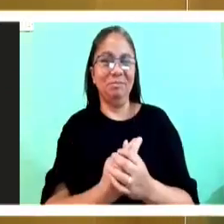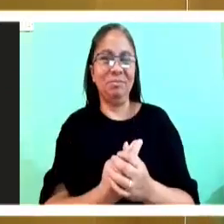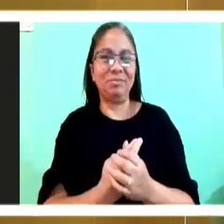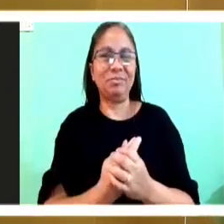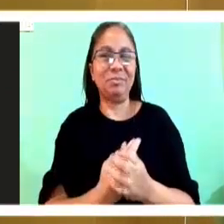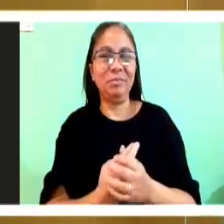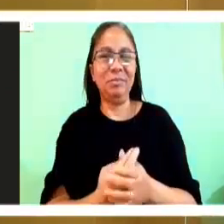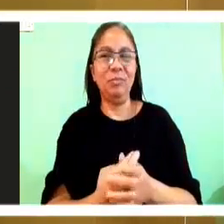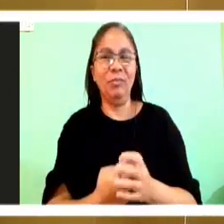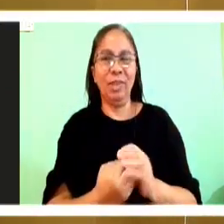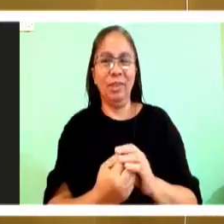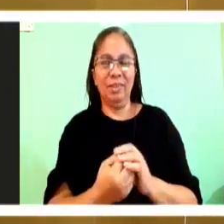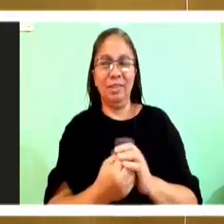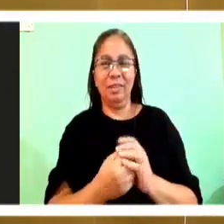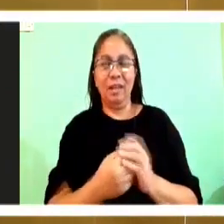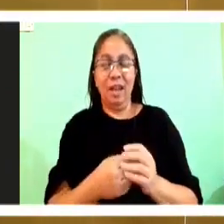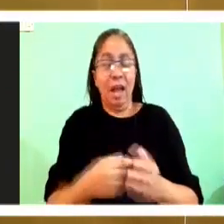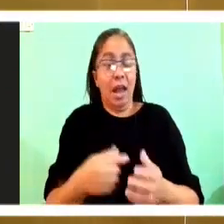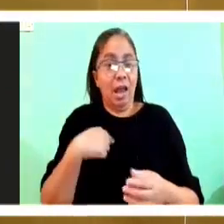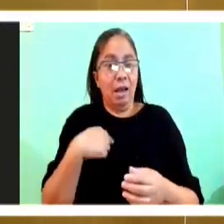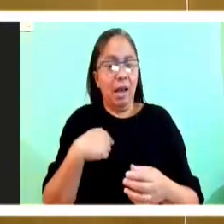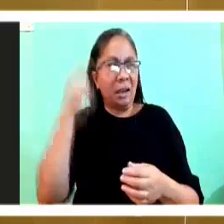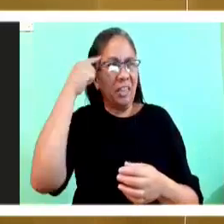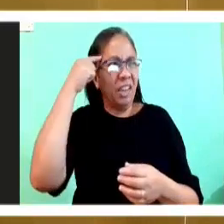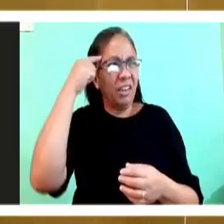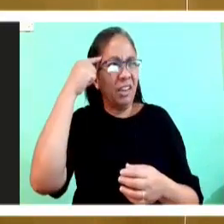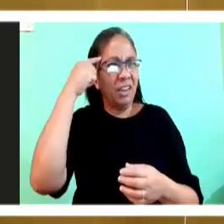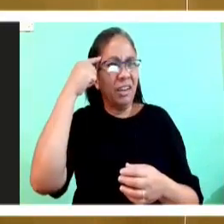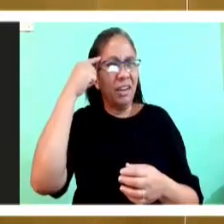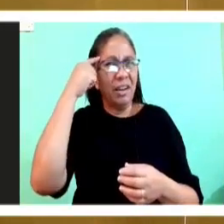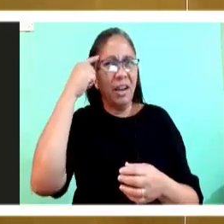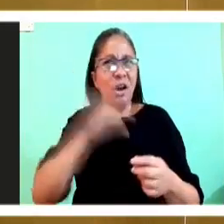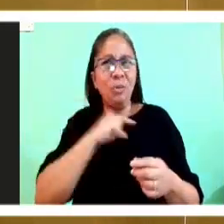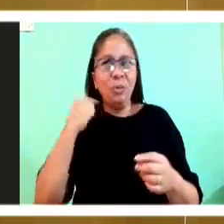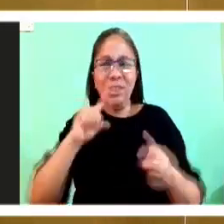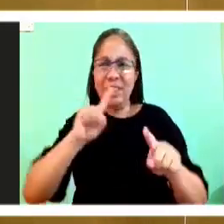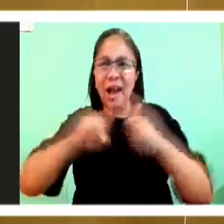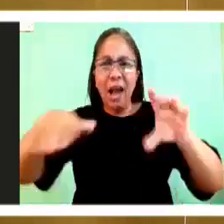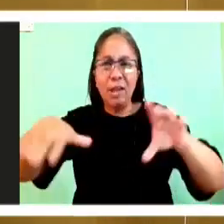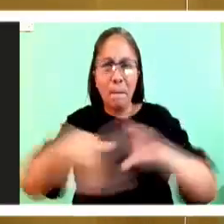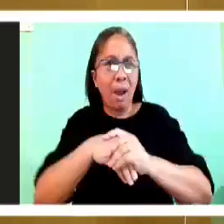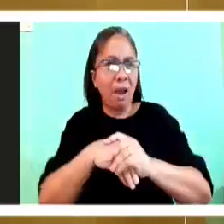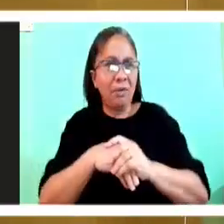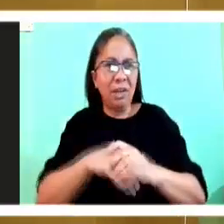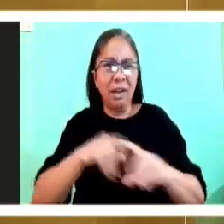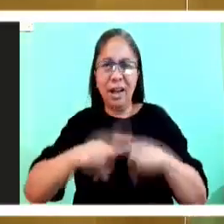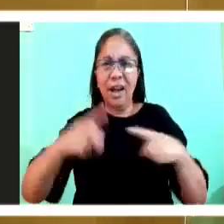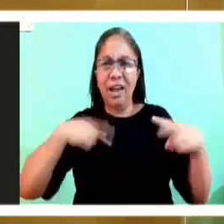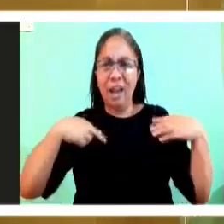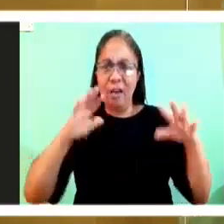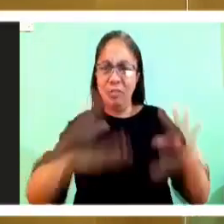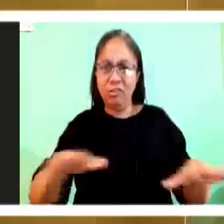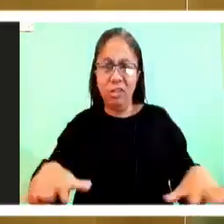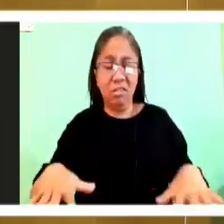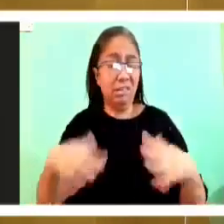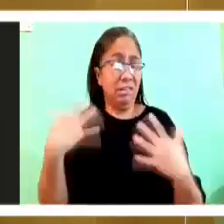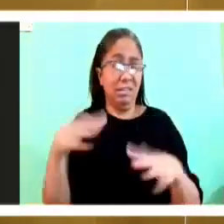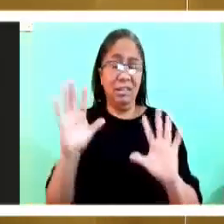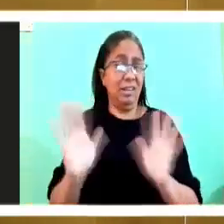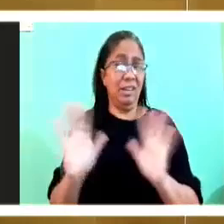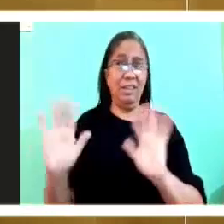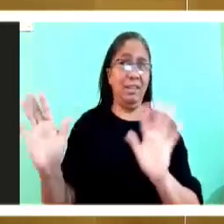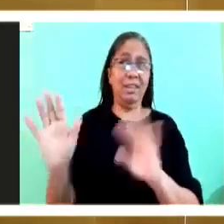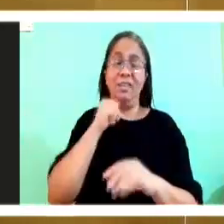married was a bigger complication. and I made my weakness and my desires an